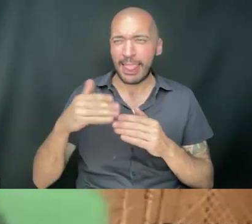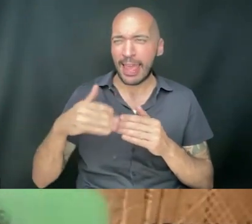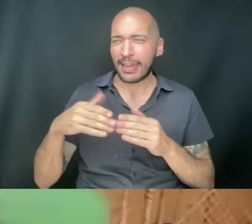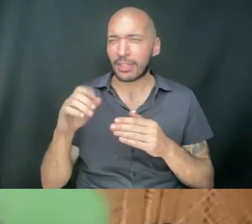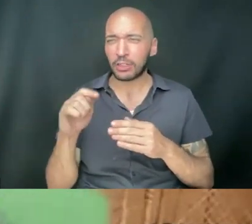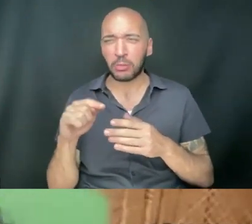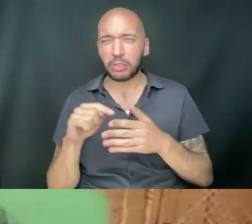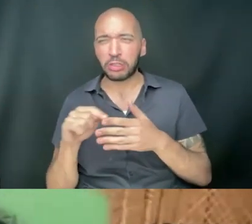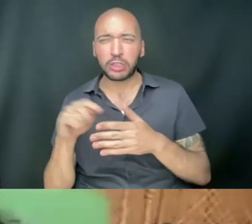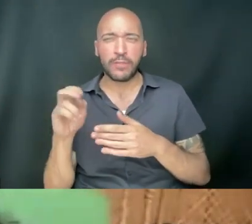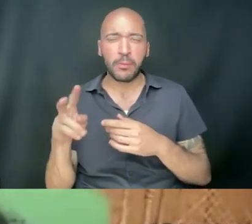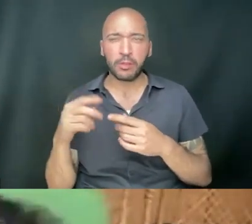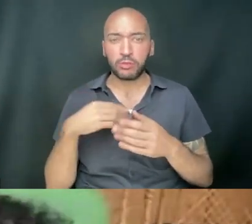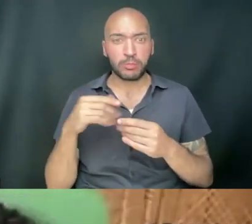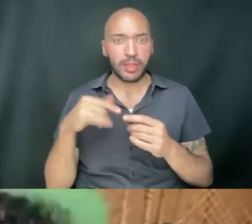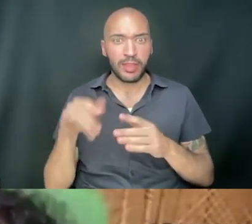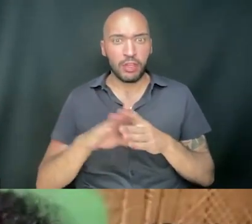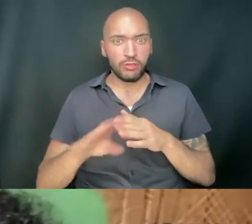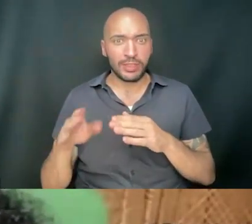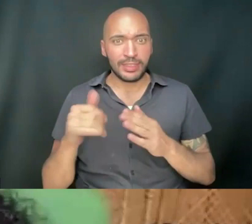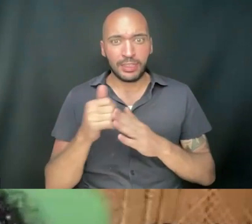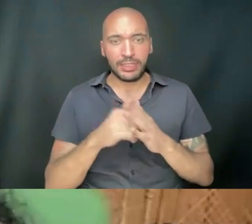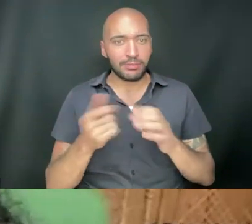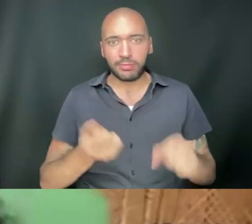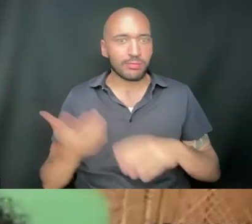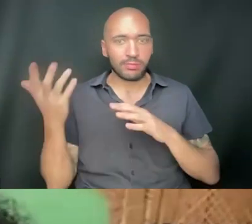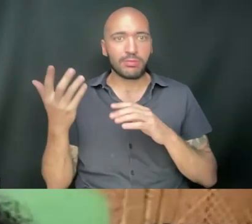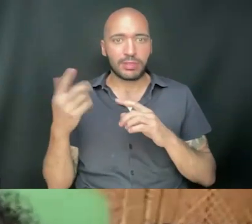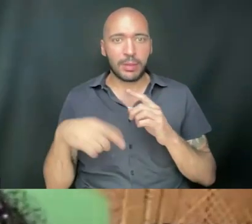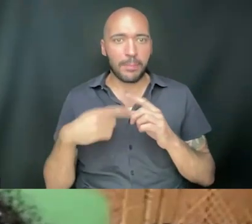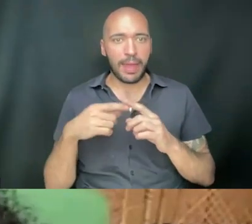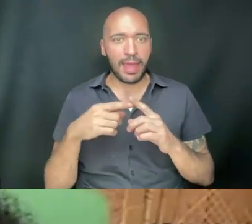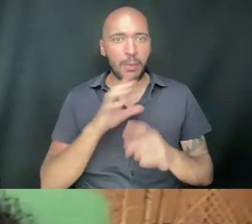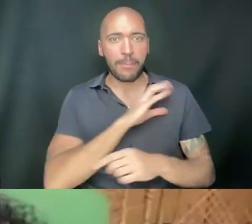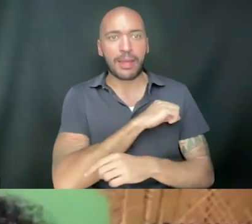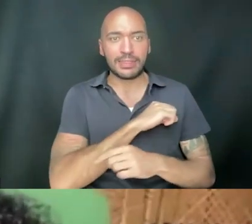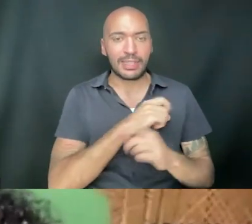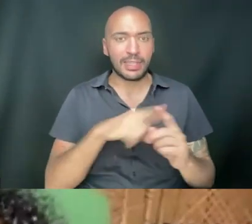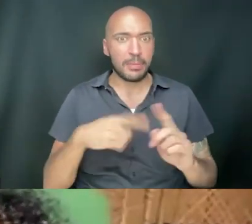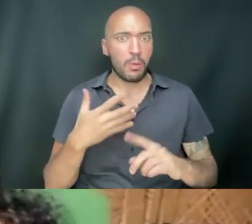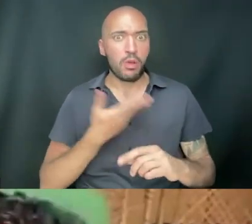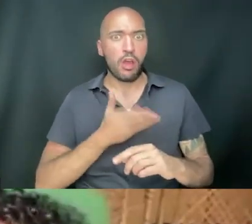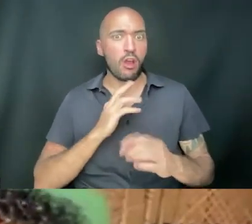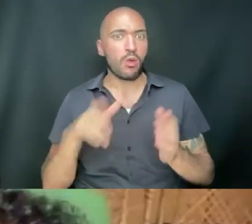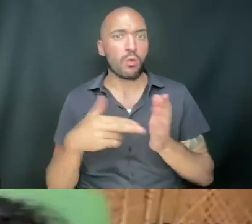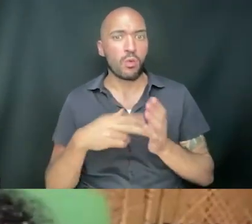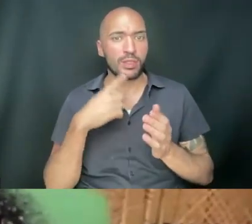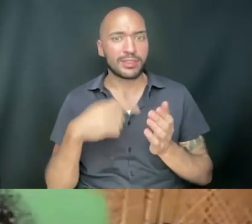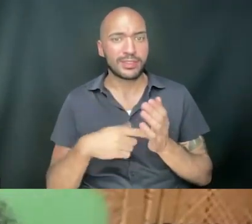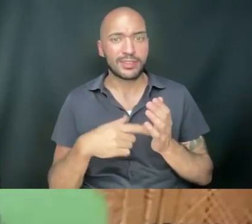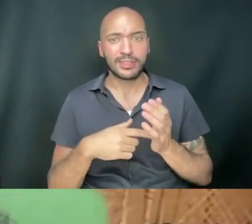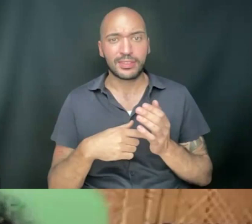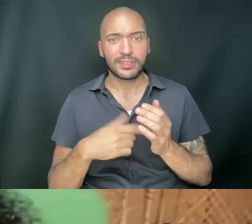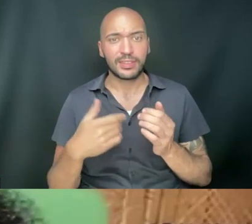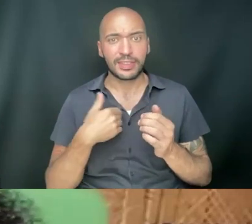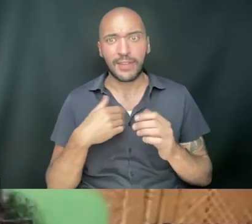And all we could talk about in this retreat, like, the agenda had to be scratched, and it was about Palestine, and about what our role is. And so there was an altar, and